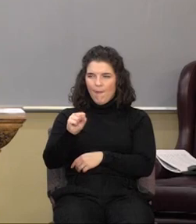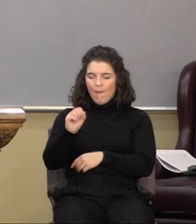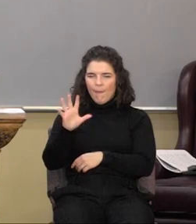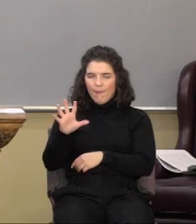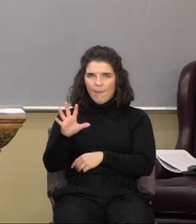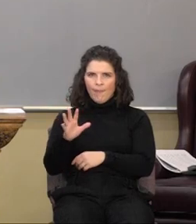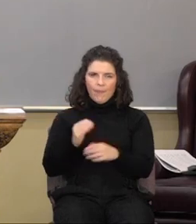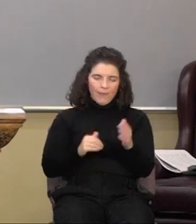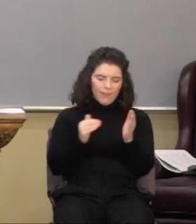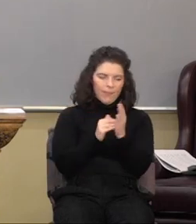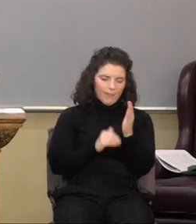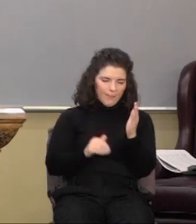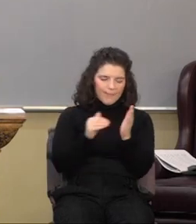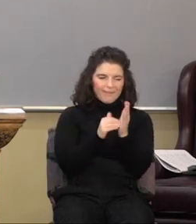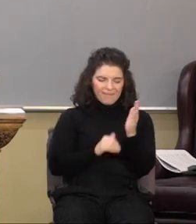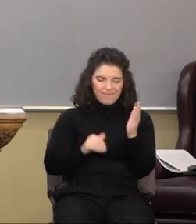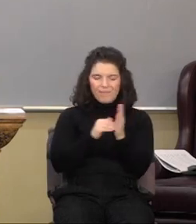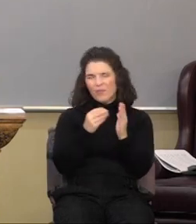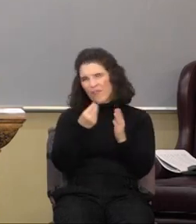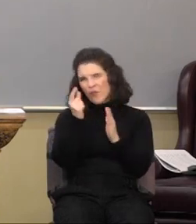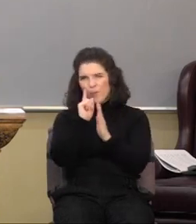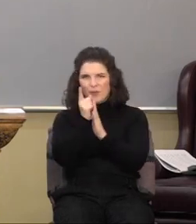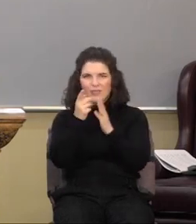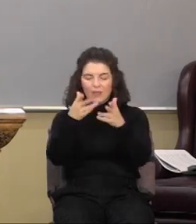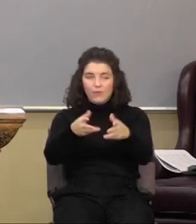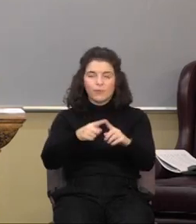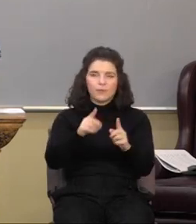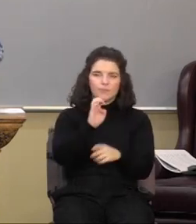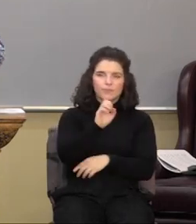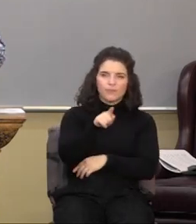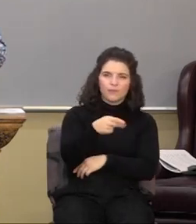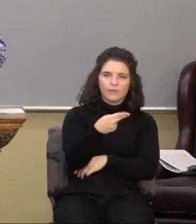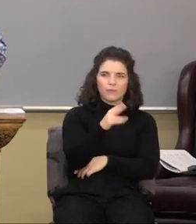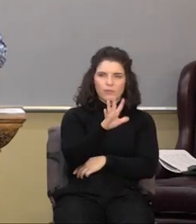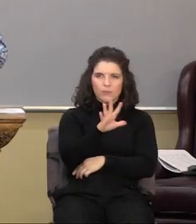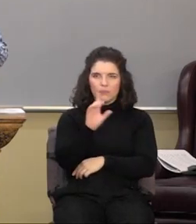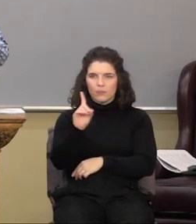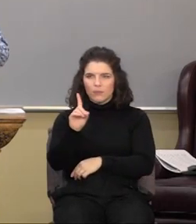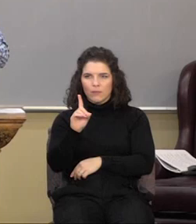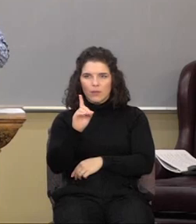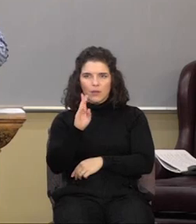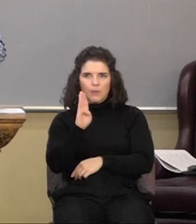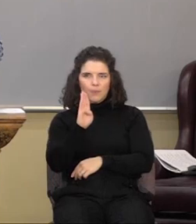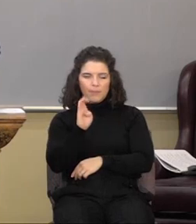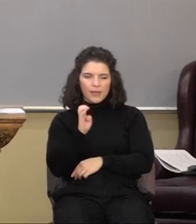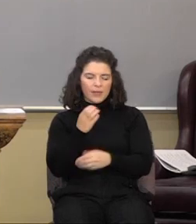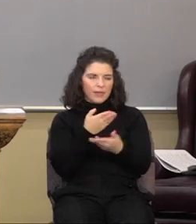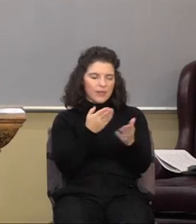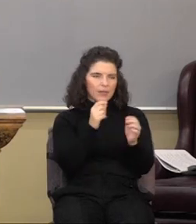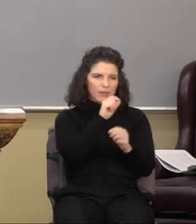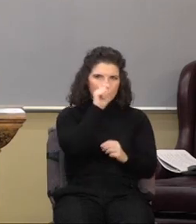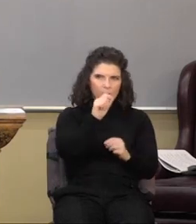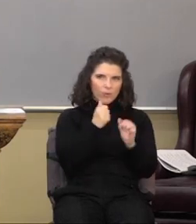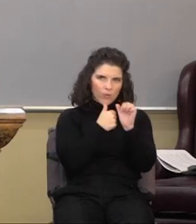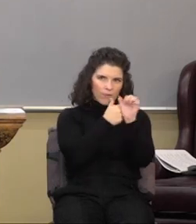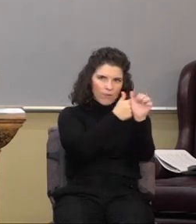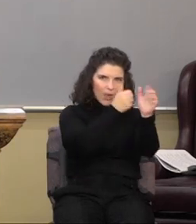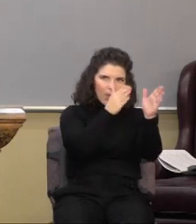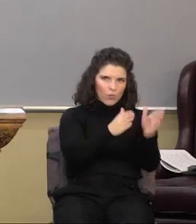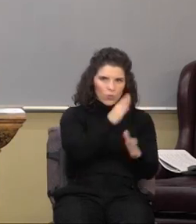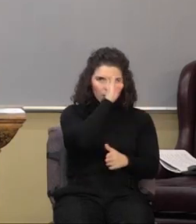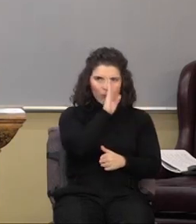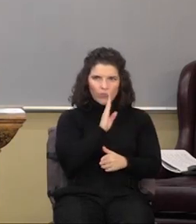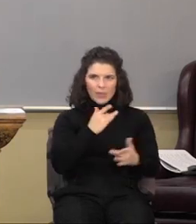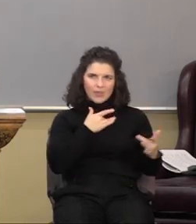for the remaining couple of minutes here. Ephesians chapter 5, verse 1. Be ye, therefore, followers of God, as what?